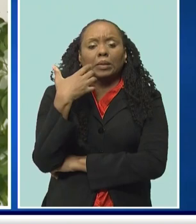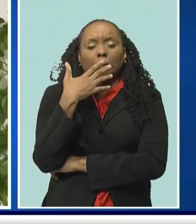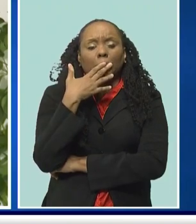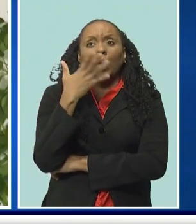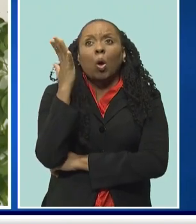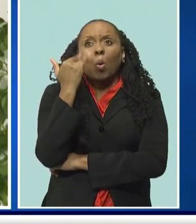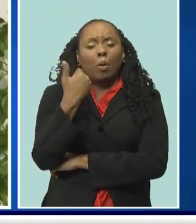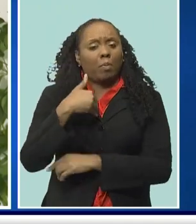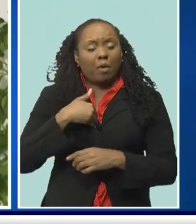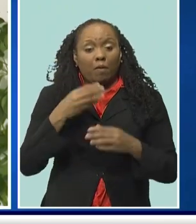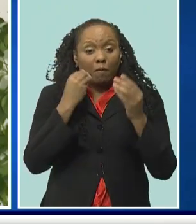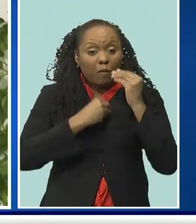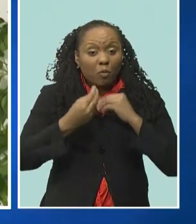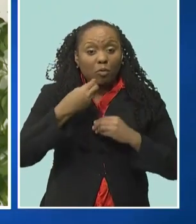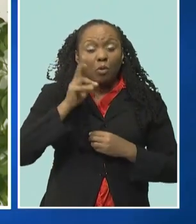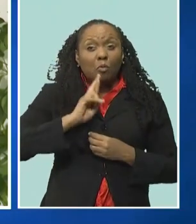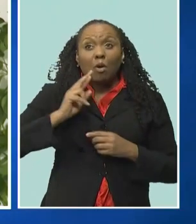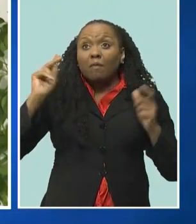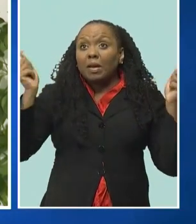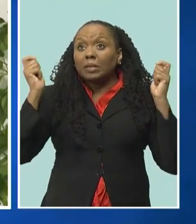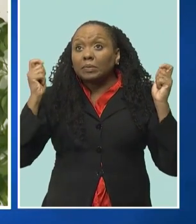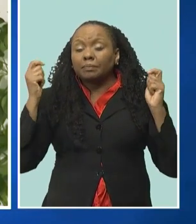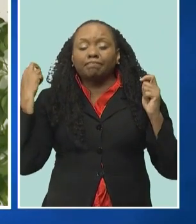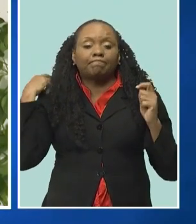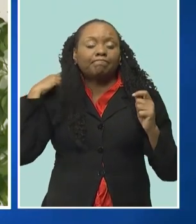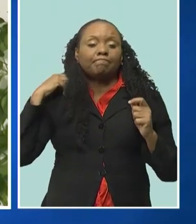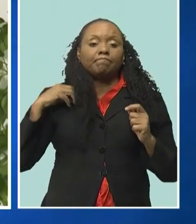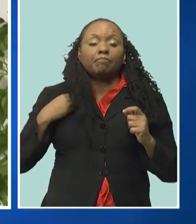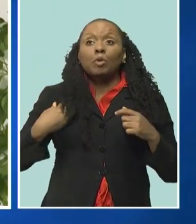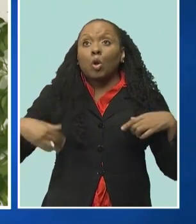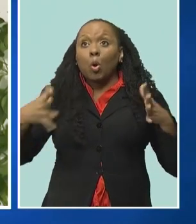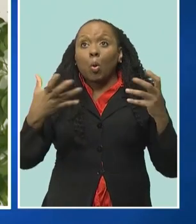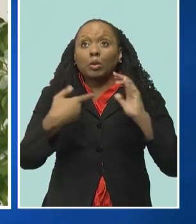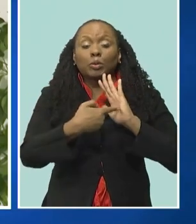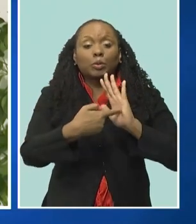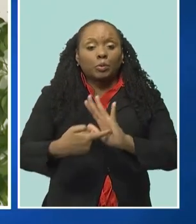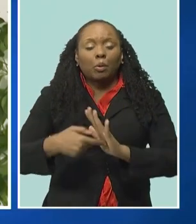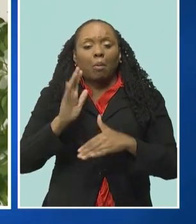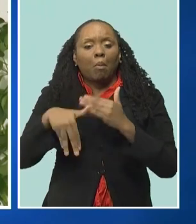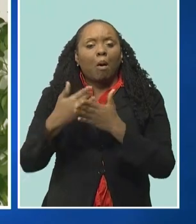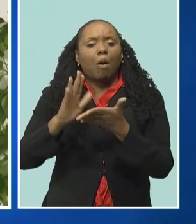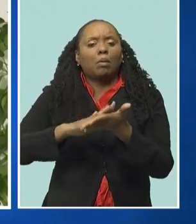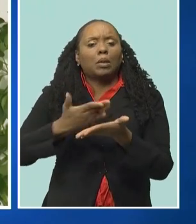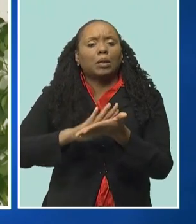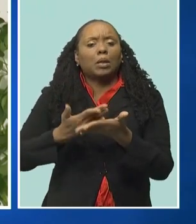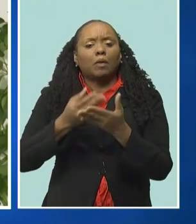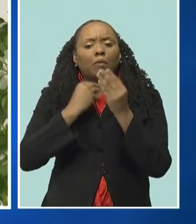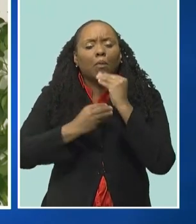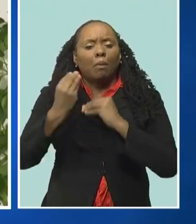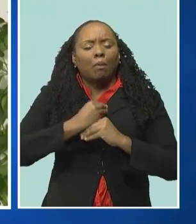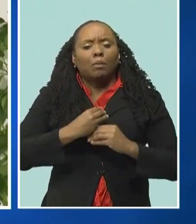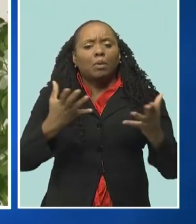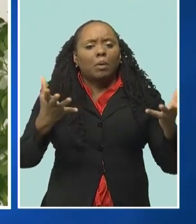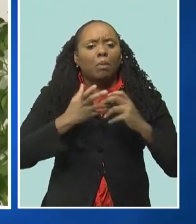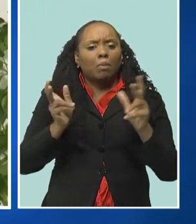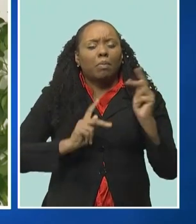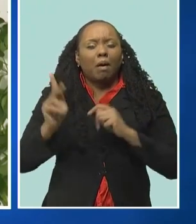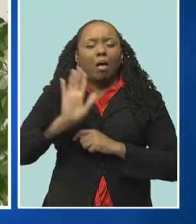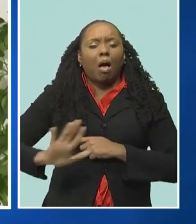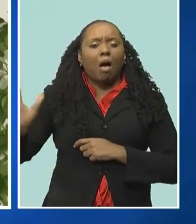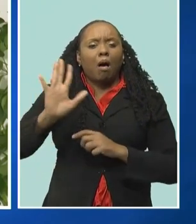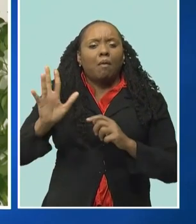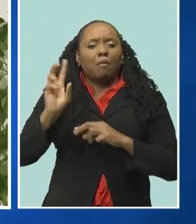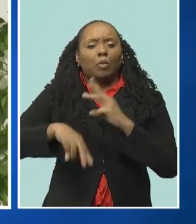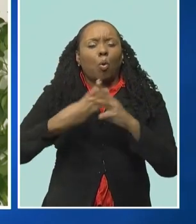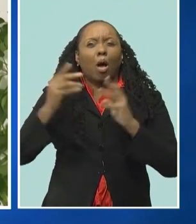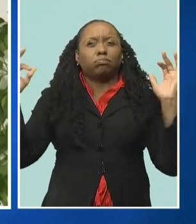Barbados Funeral Run Festival is to showcase the culinary landscape of Barbados. But it's all about tourism. It's all about telling people all over the world, you know,